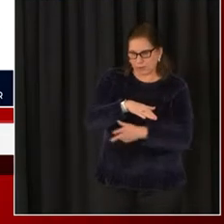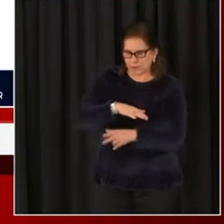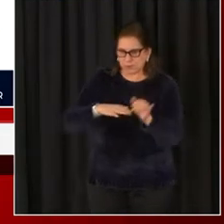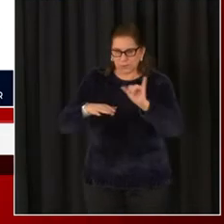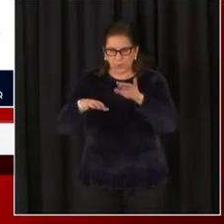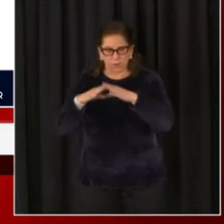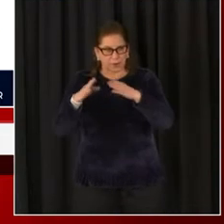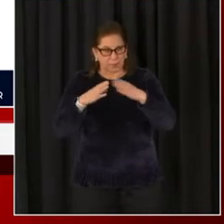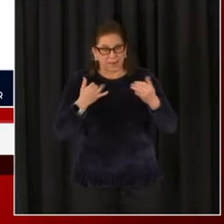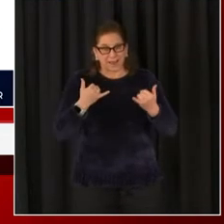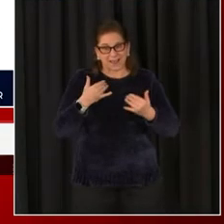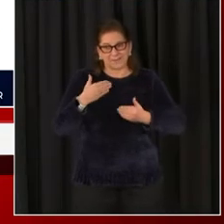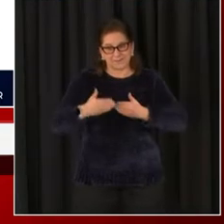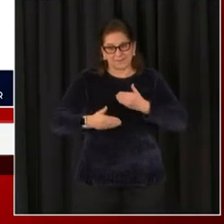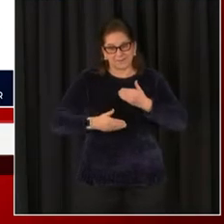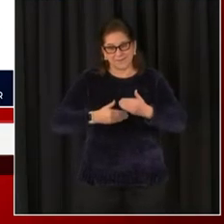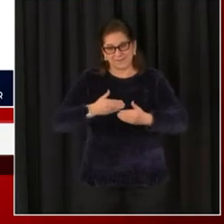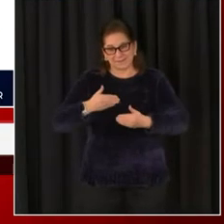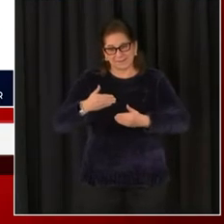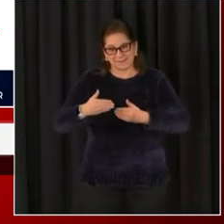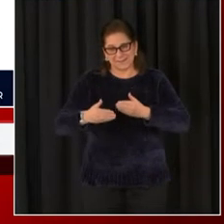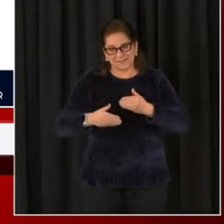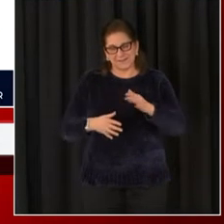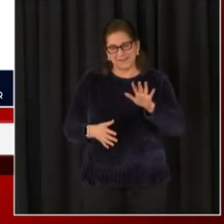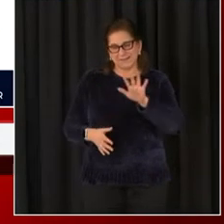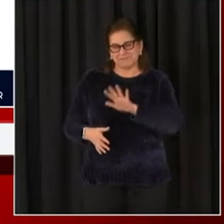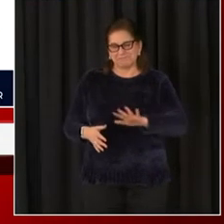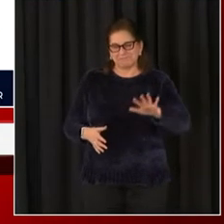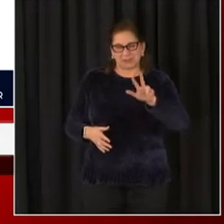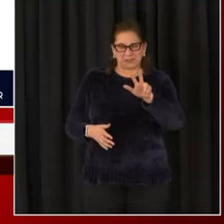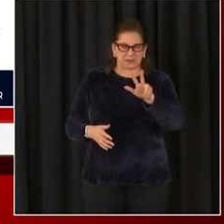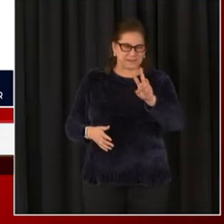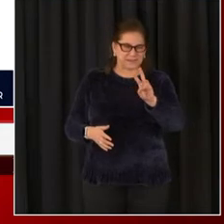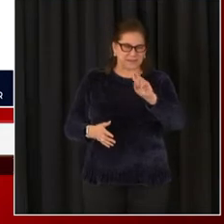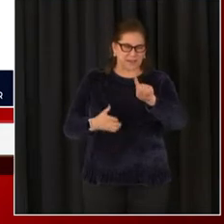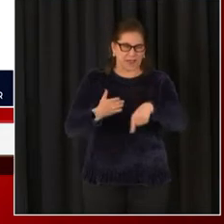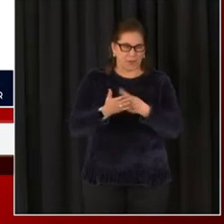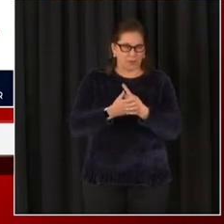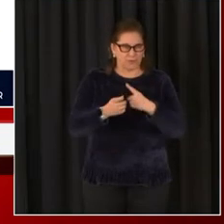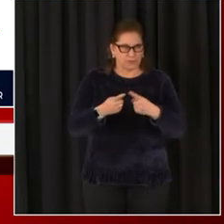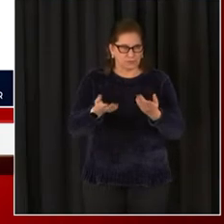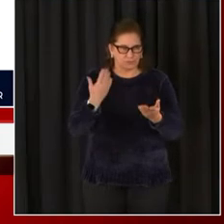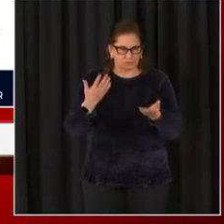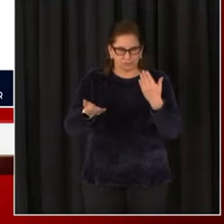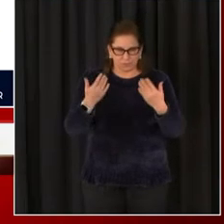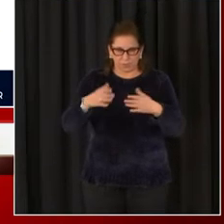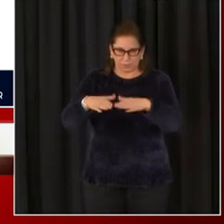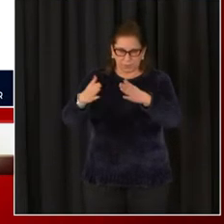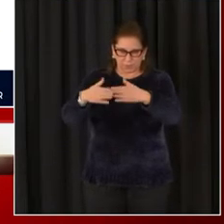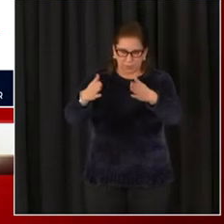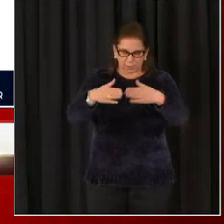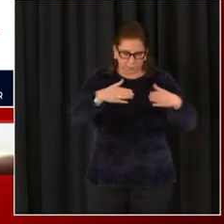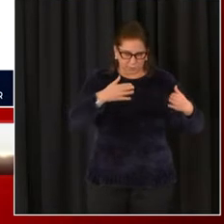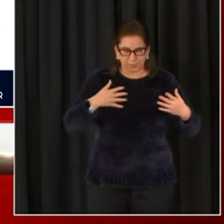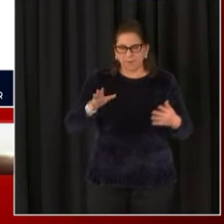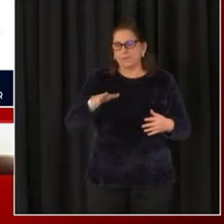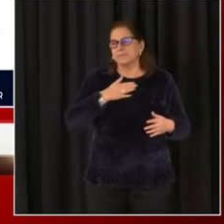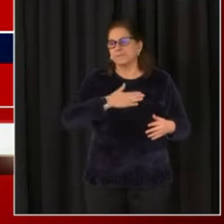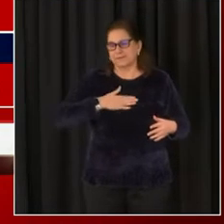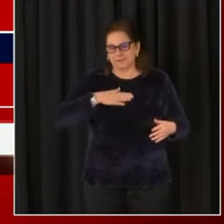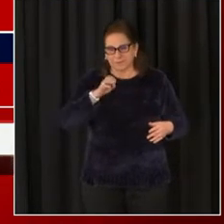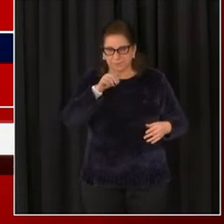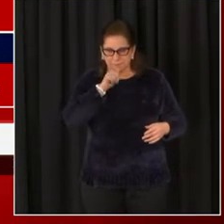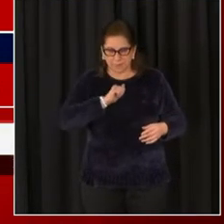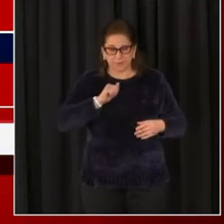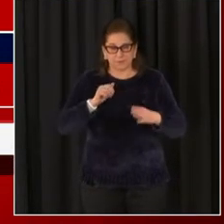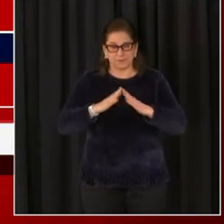The process, we're told, will take approximately 36 hours, so we do continue to appreciate your patience. You